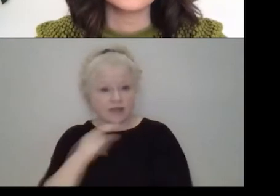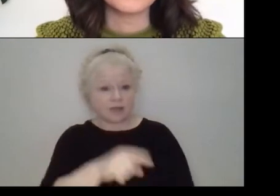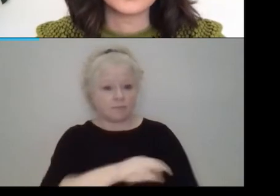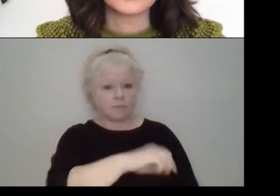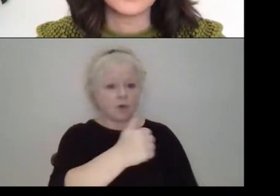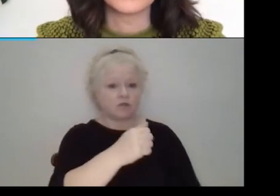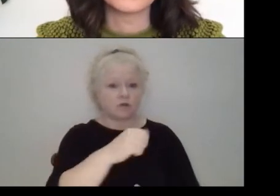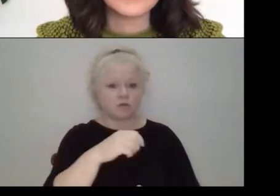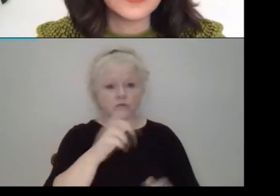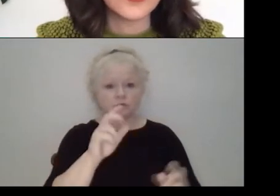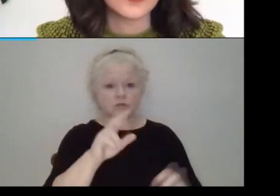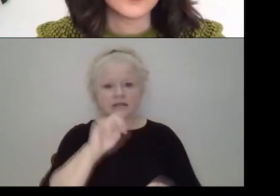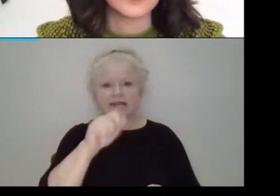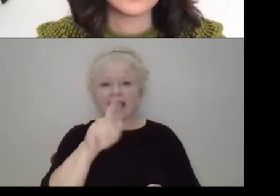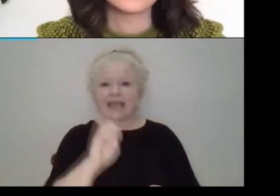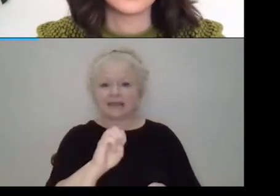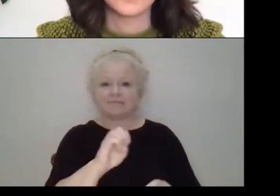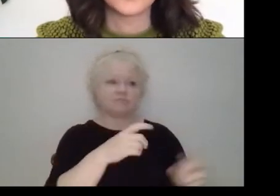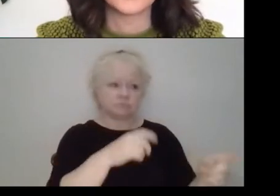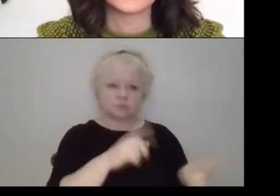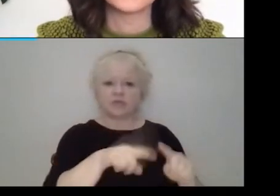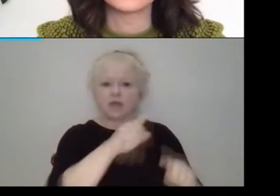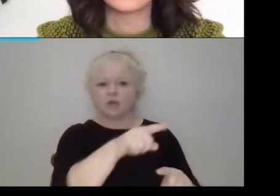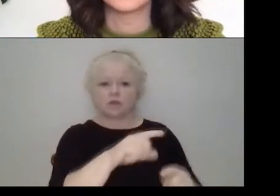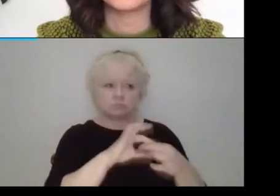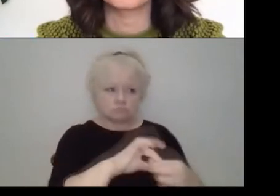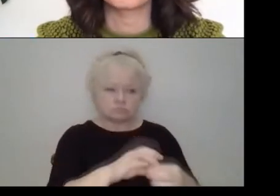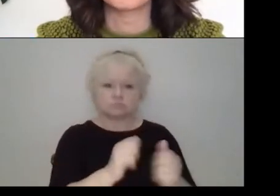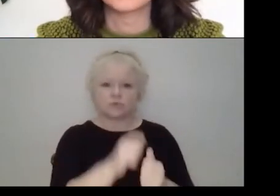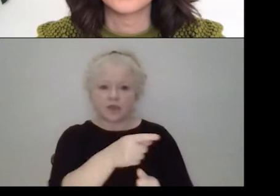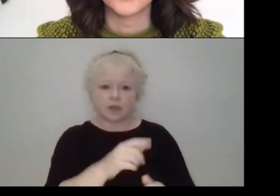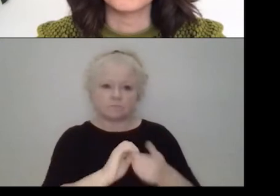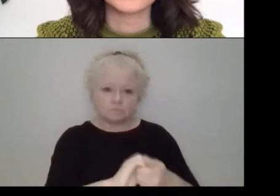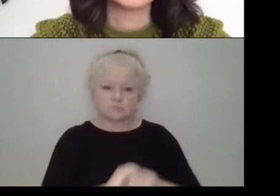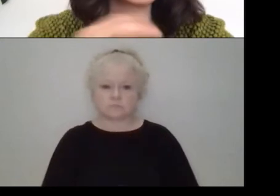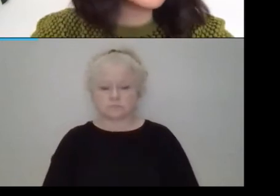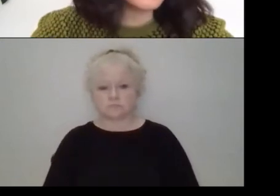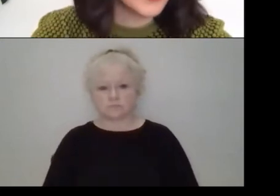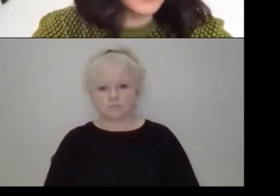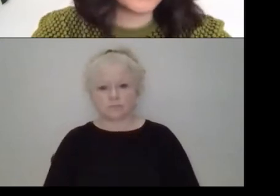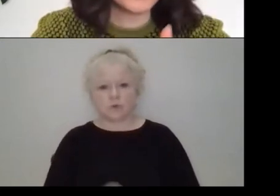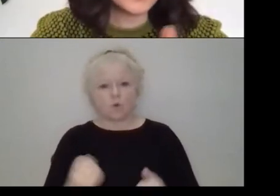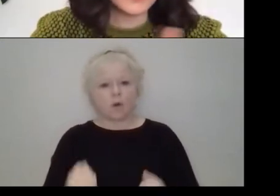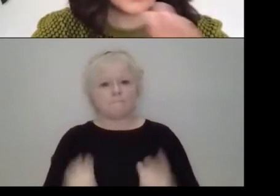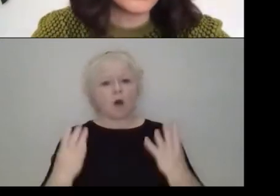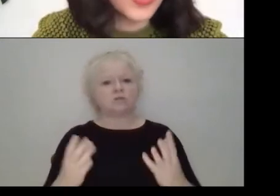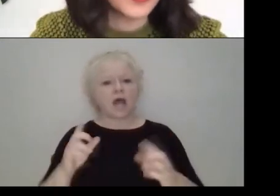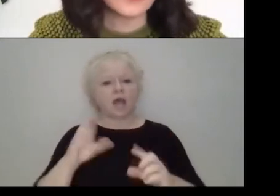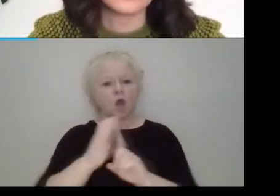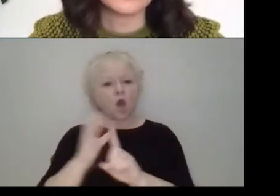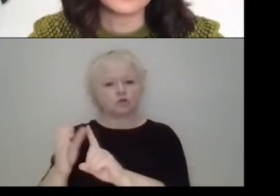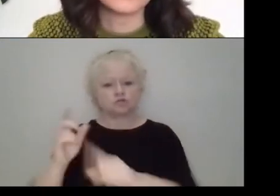And something that I really enjoyed is how these, um, multicultural way of communicating